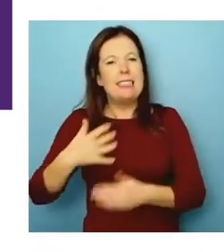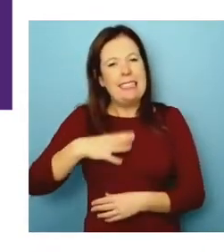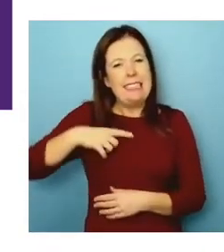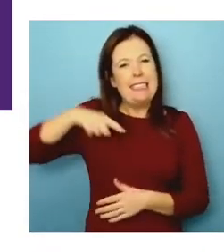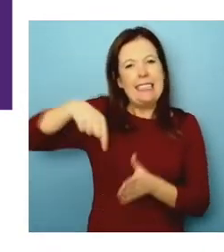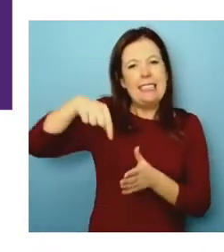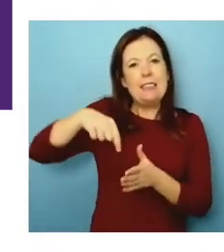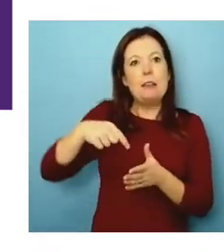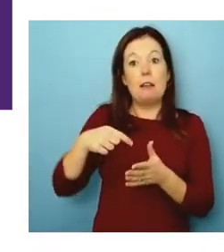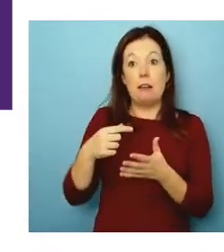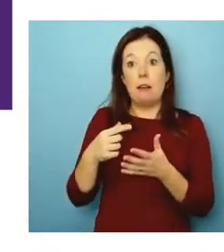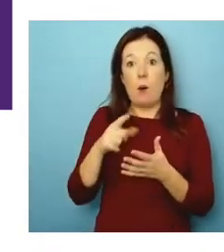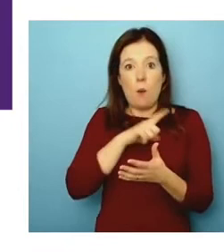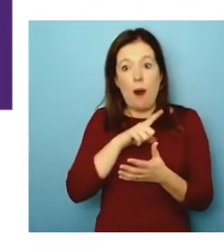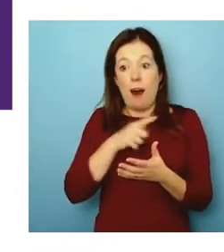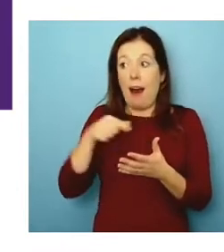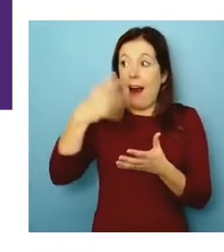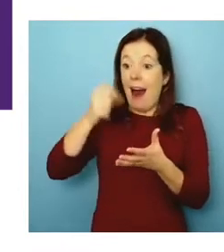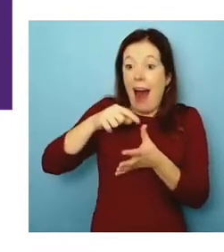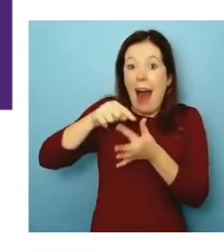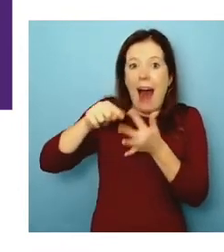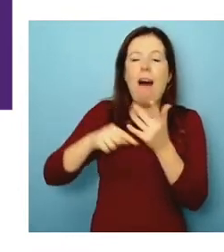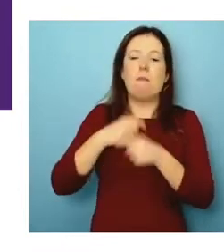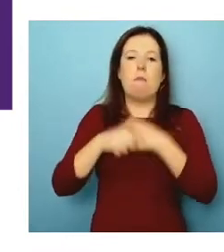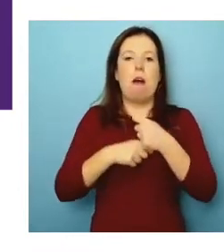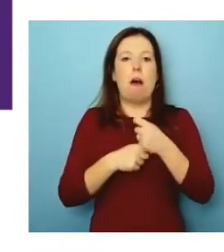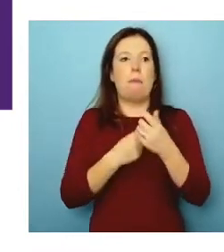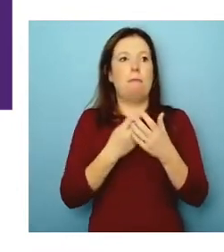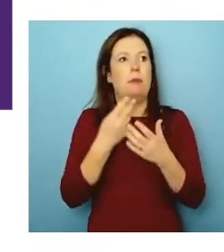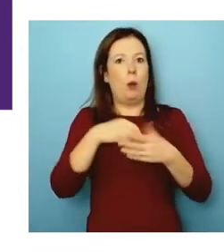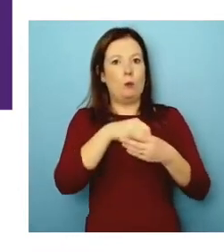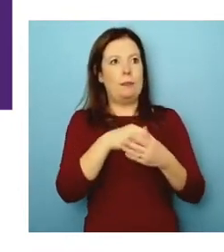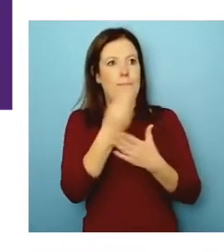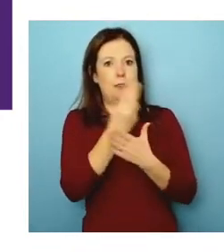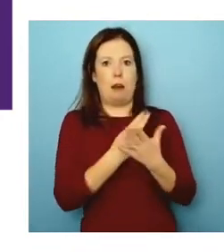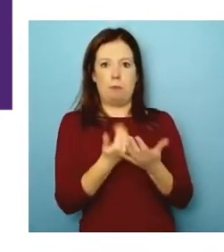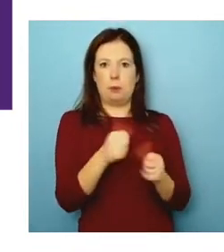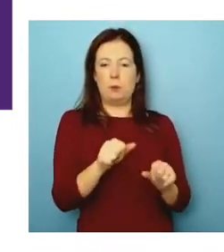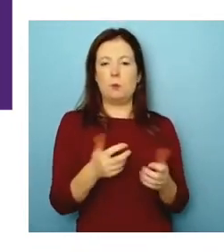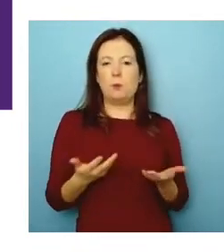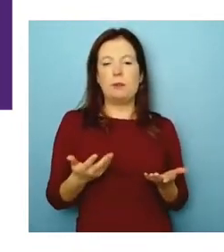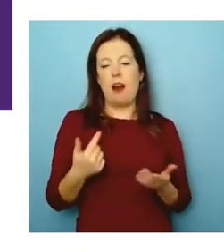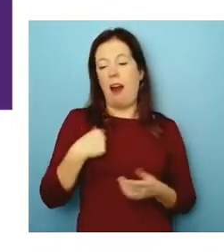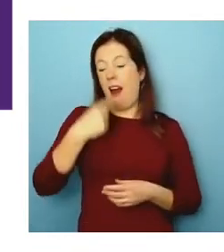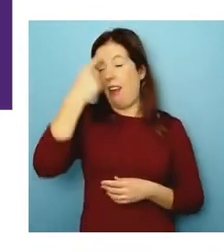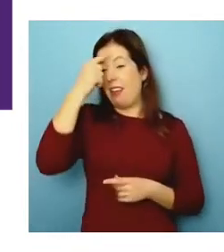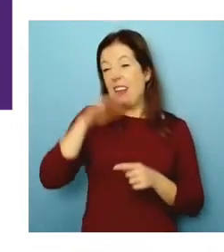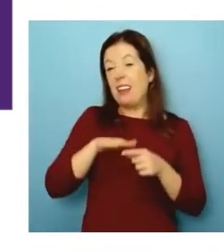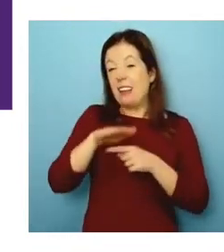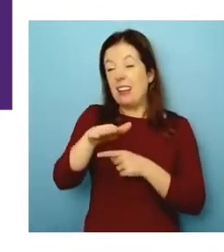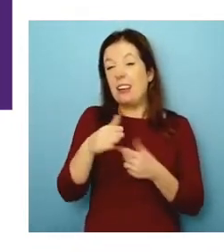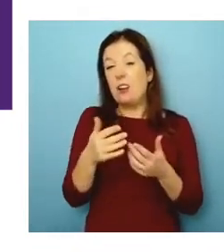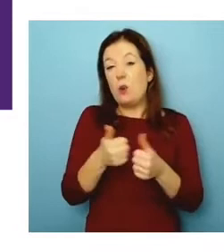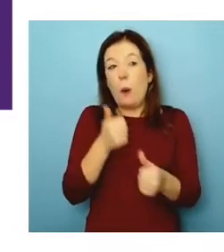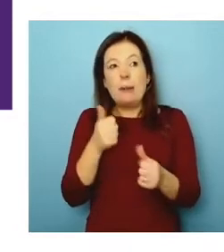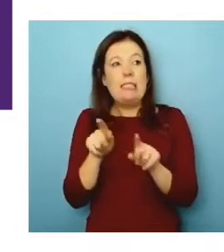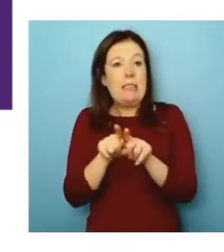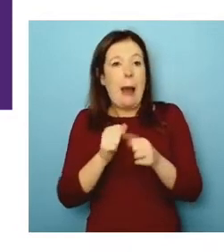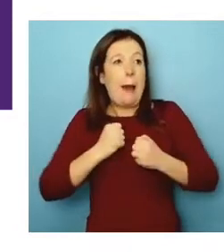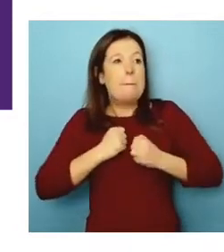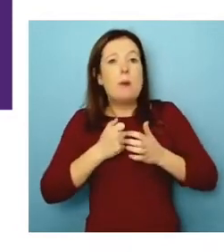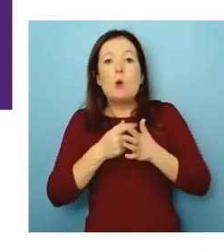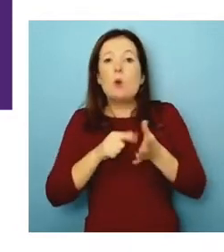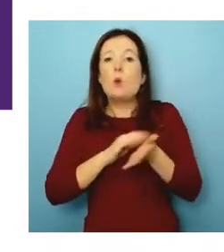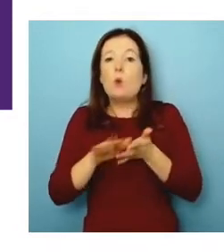have an inclusive design strategy. So I think we are on a turning point now when you're going to have more companies like Cahoot talked about as actually